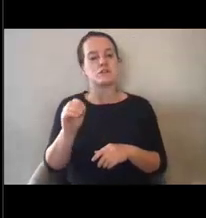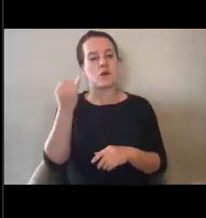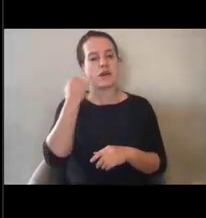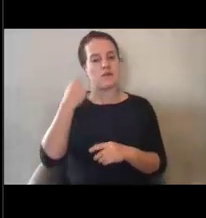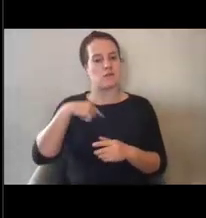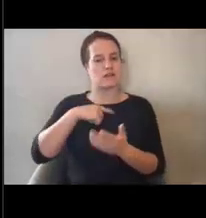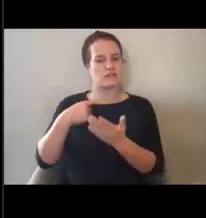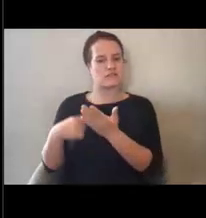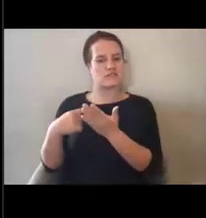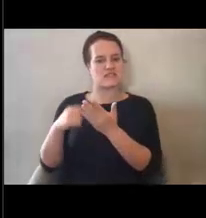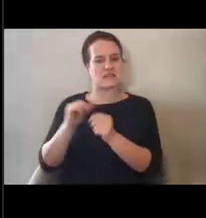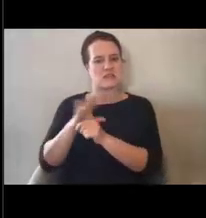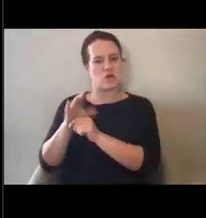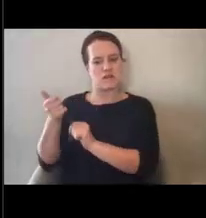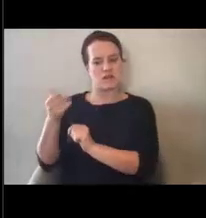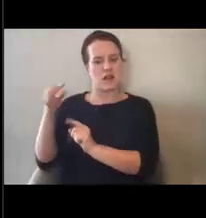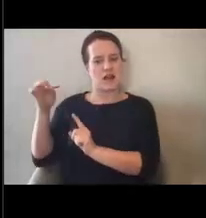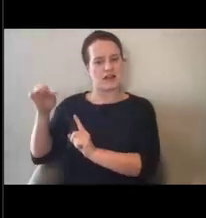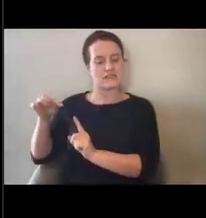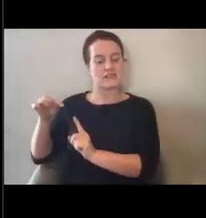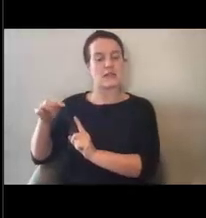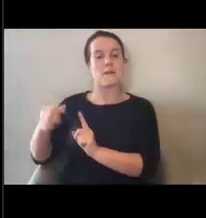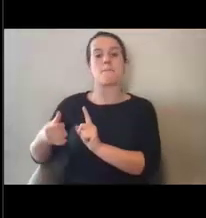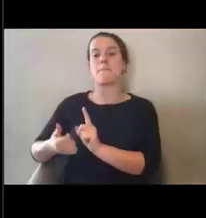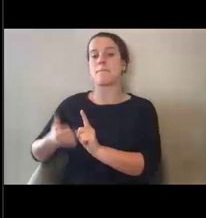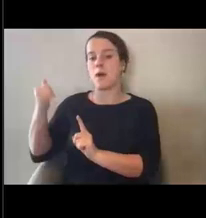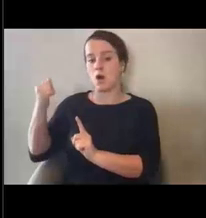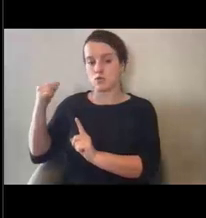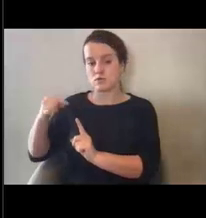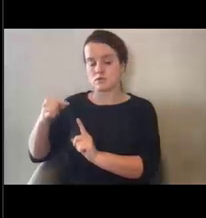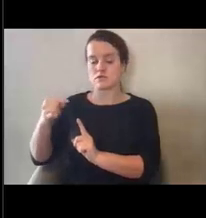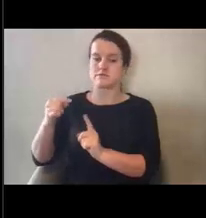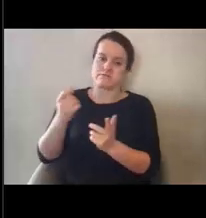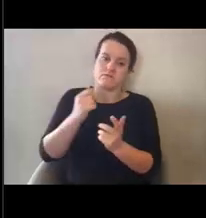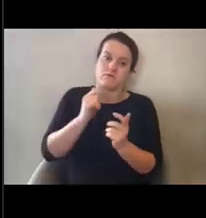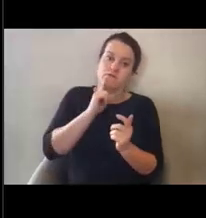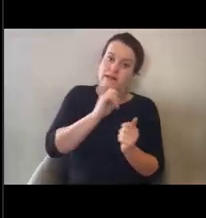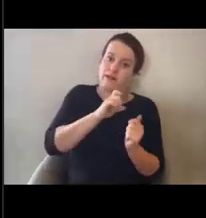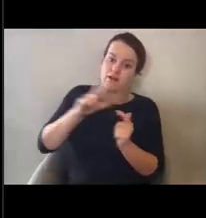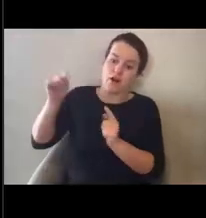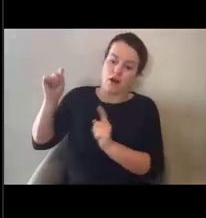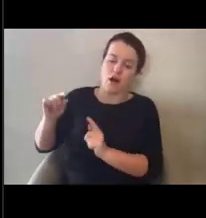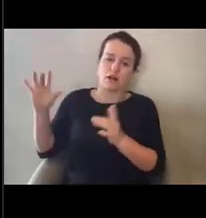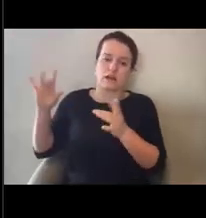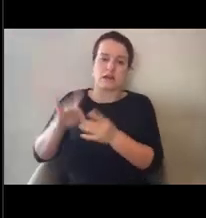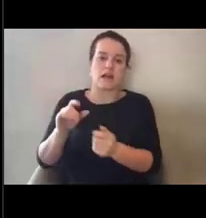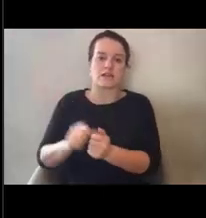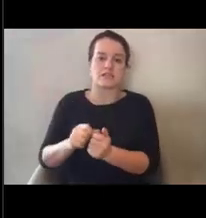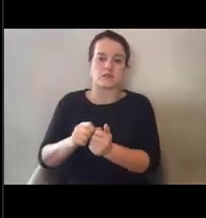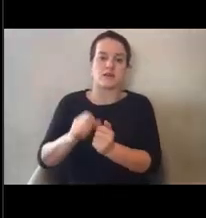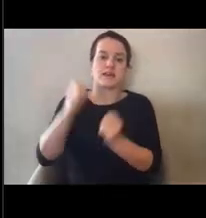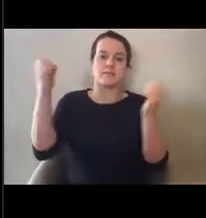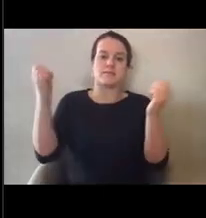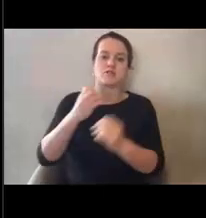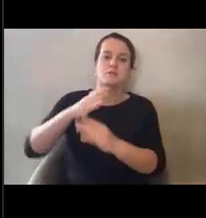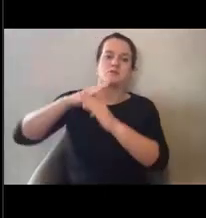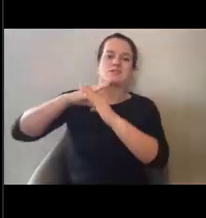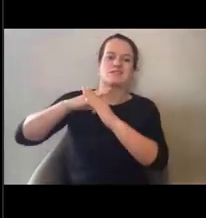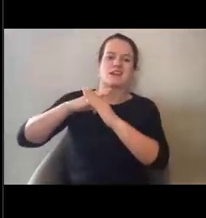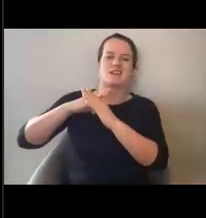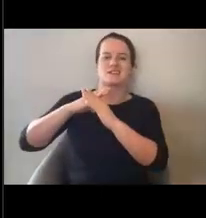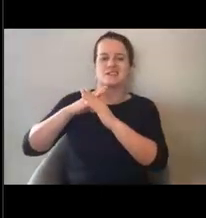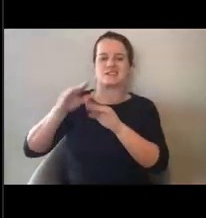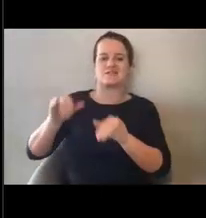COVID-19, most if not all of that work really comes down to what we refer to as emergency protective measures. And those are